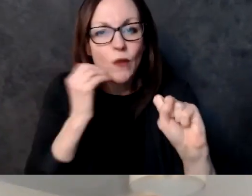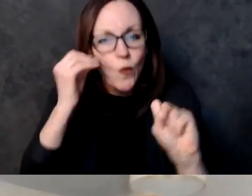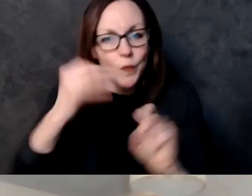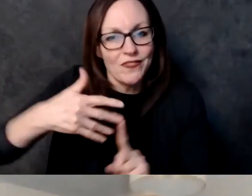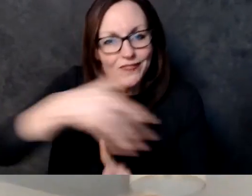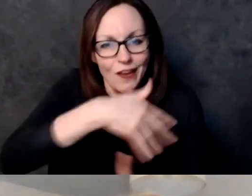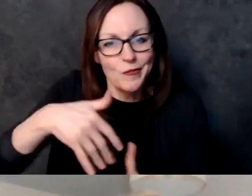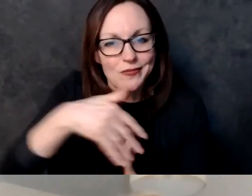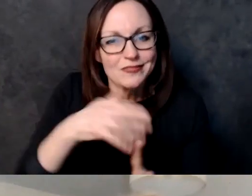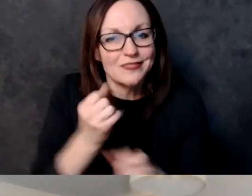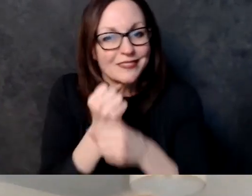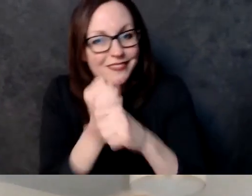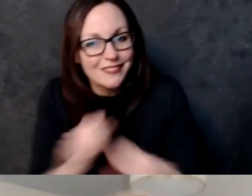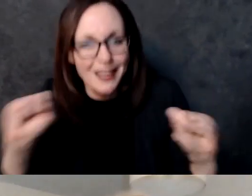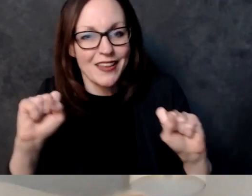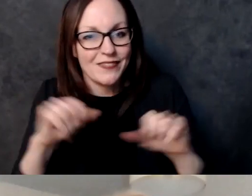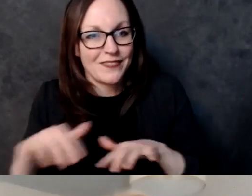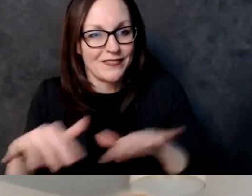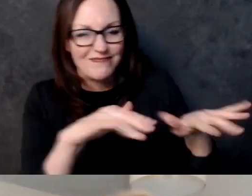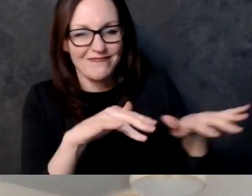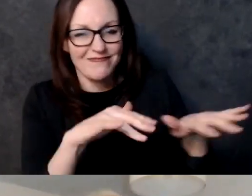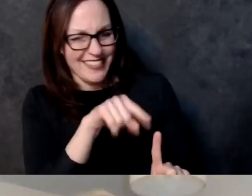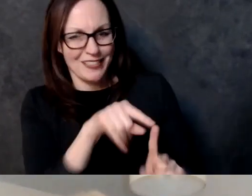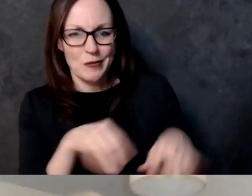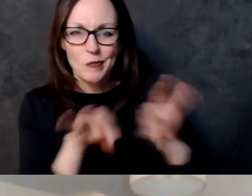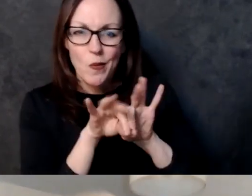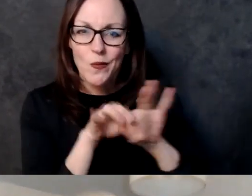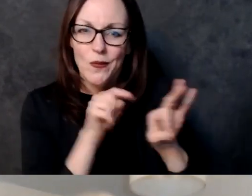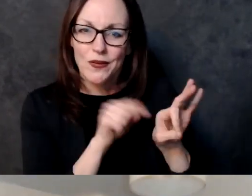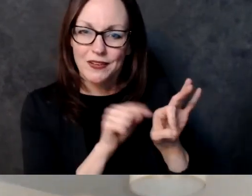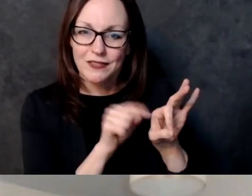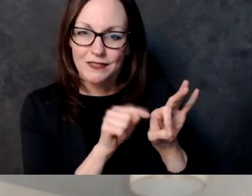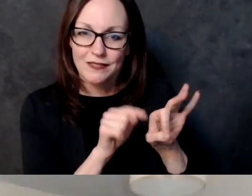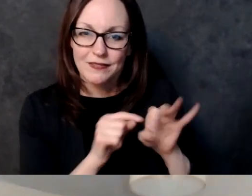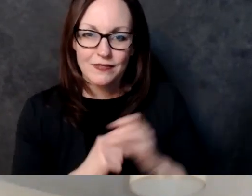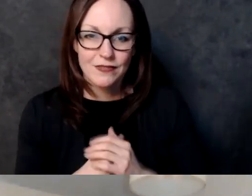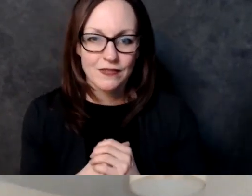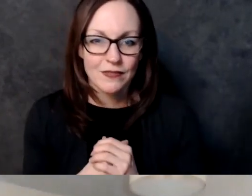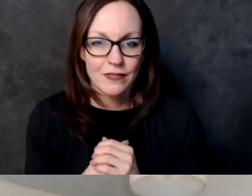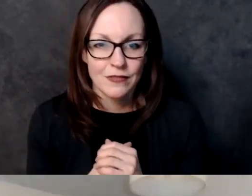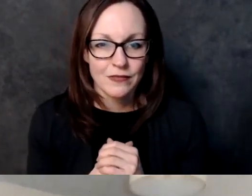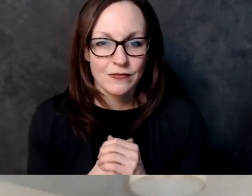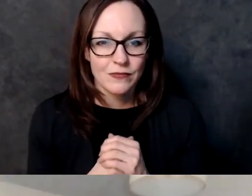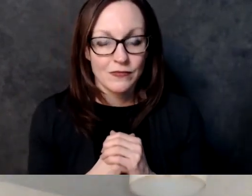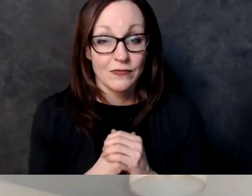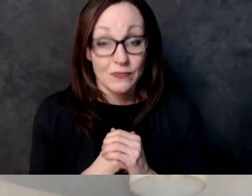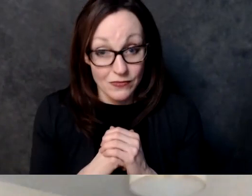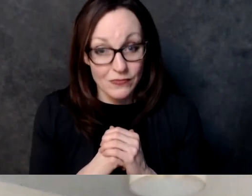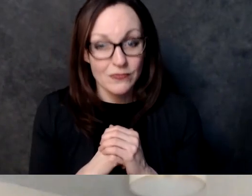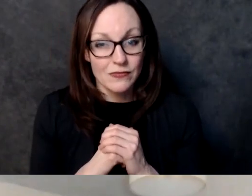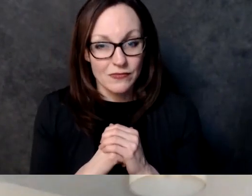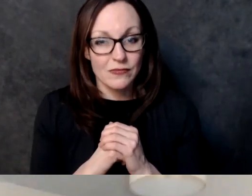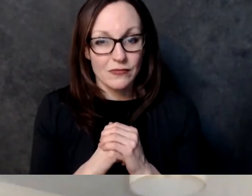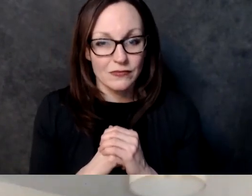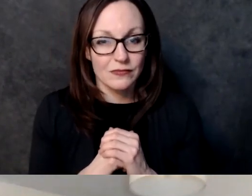know these pensions that are polluted you know we have this incredible cost that is taken you know about 50 percent of the city's